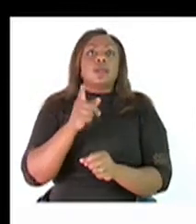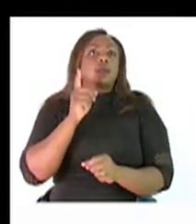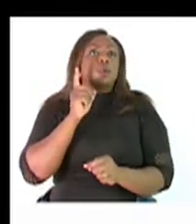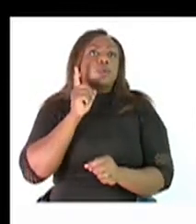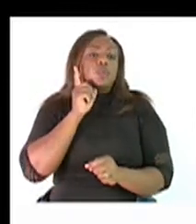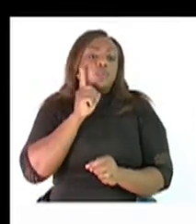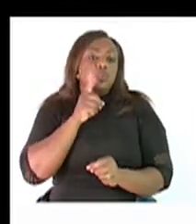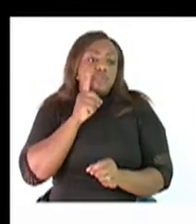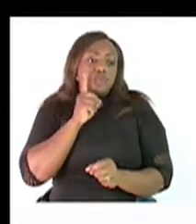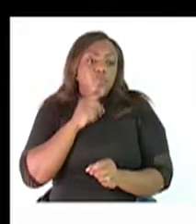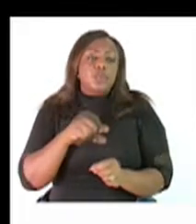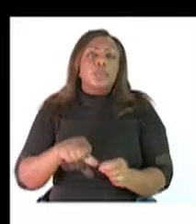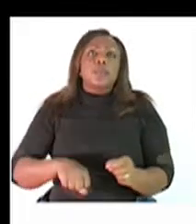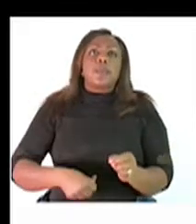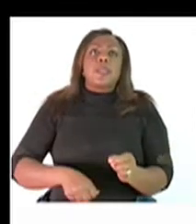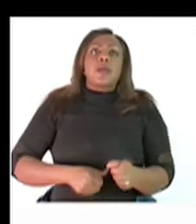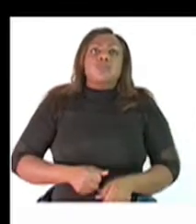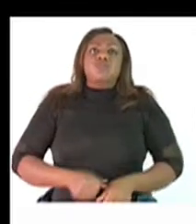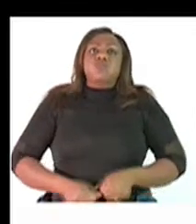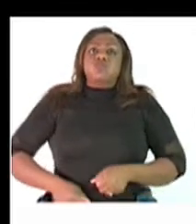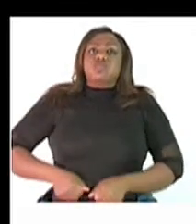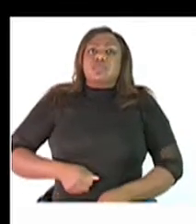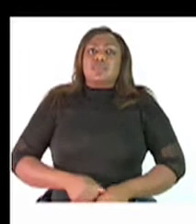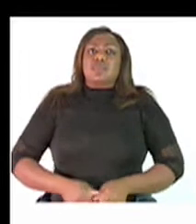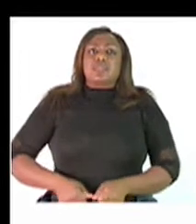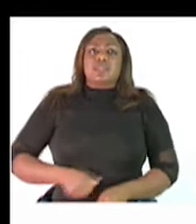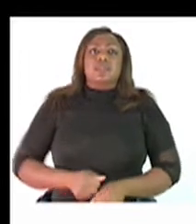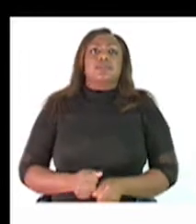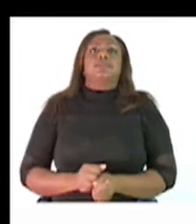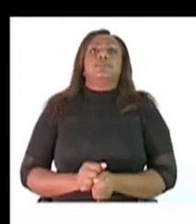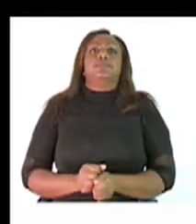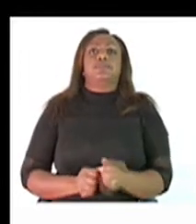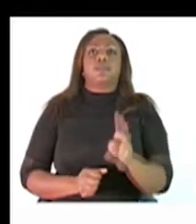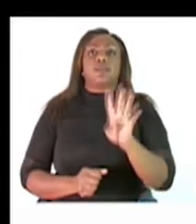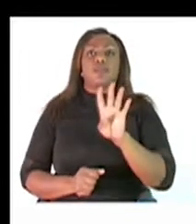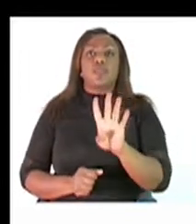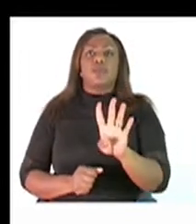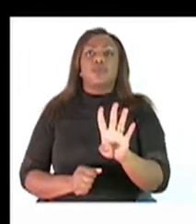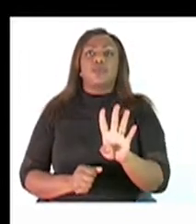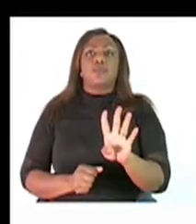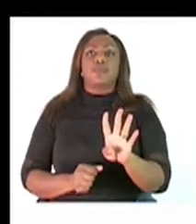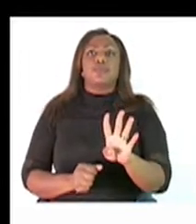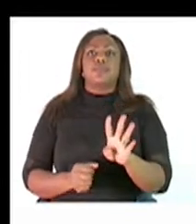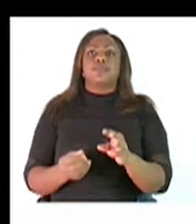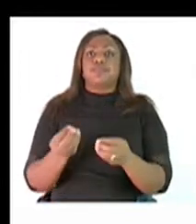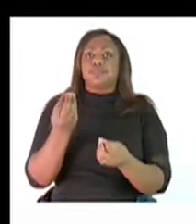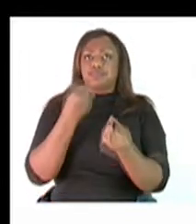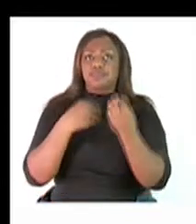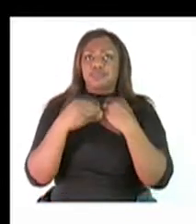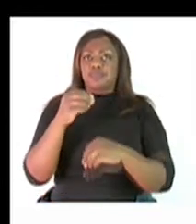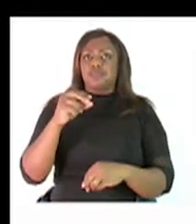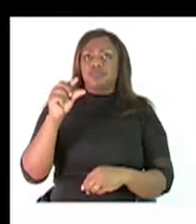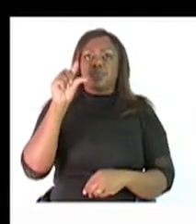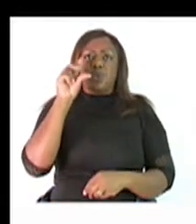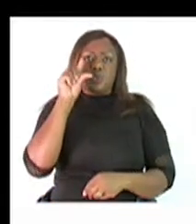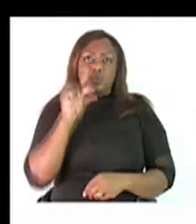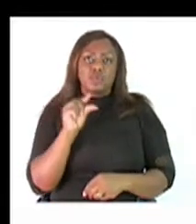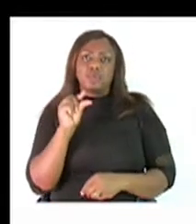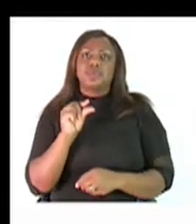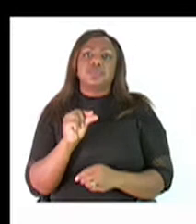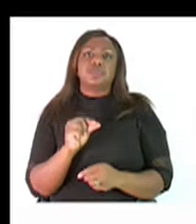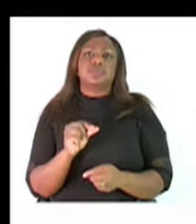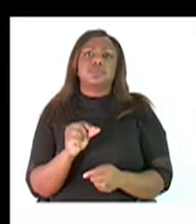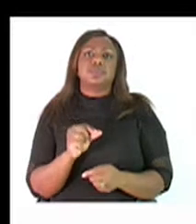Number four, we have malnutrition. When the person does not receive enough